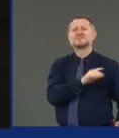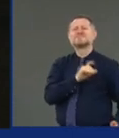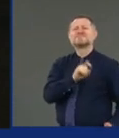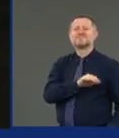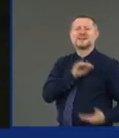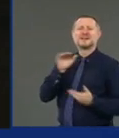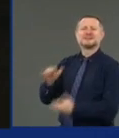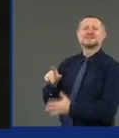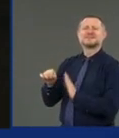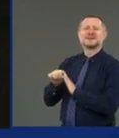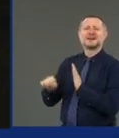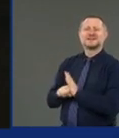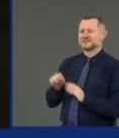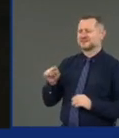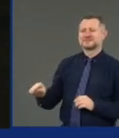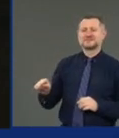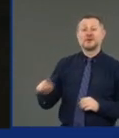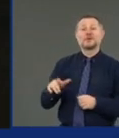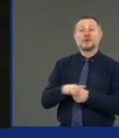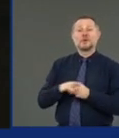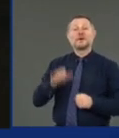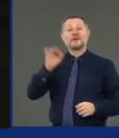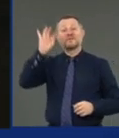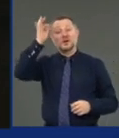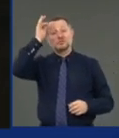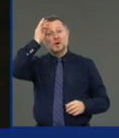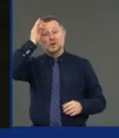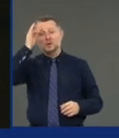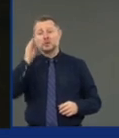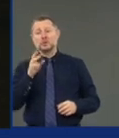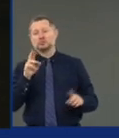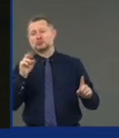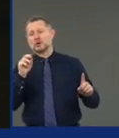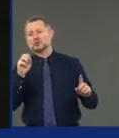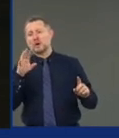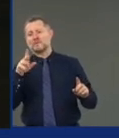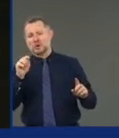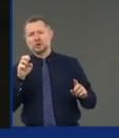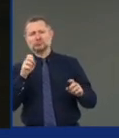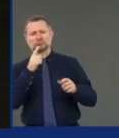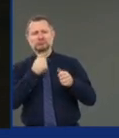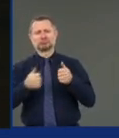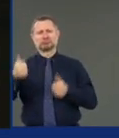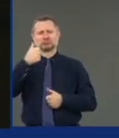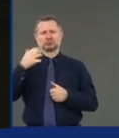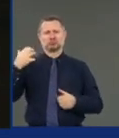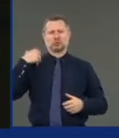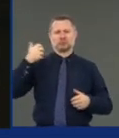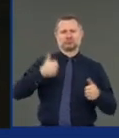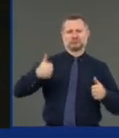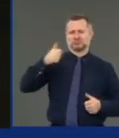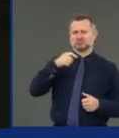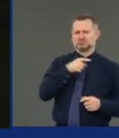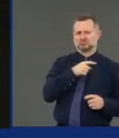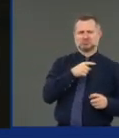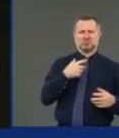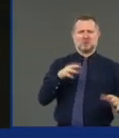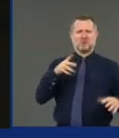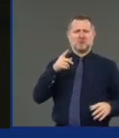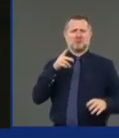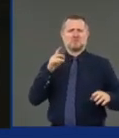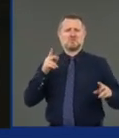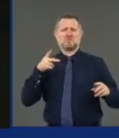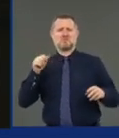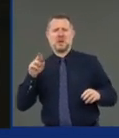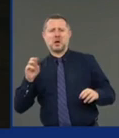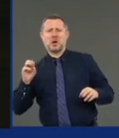chairman, Powell, very smart man, respected on both sides of the aisle, said, we have evidence